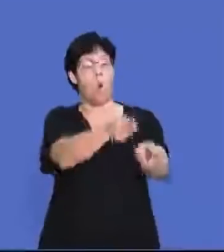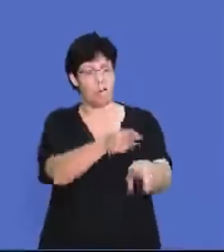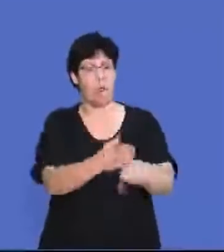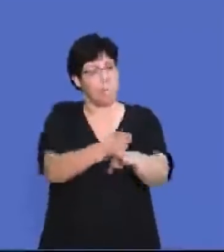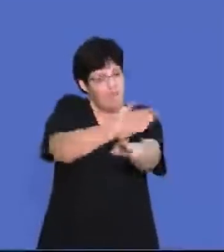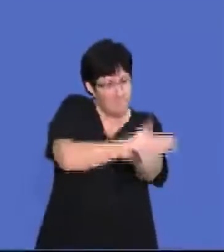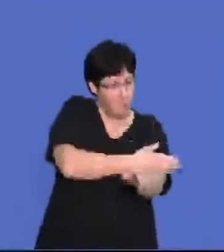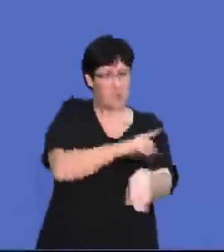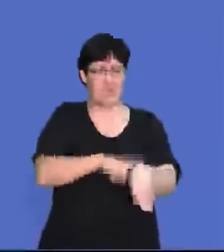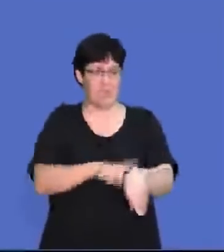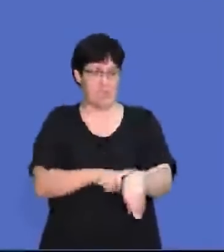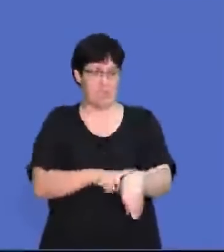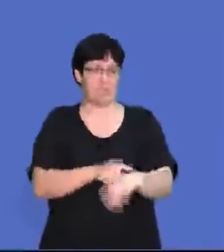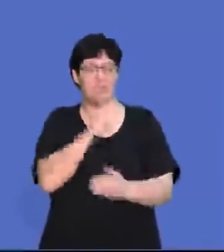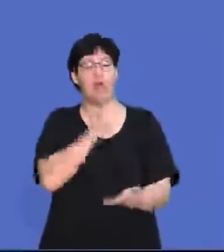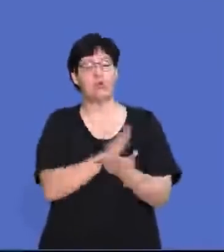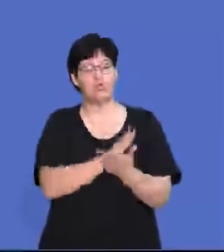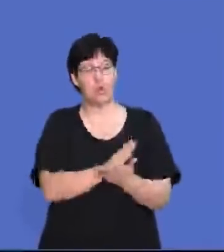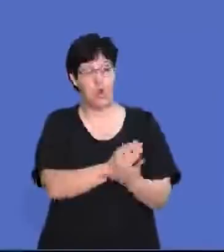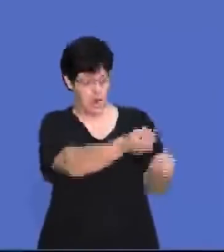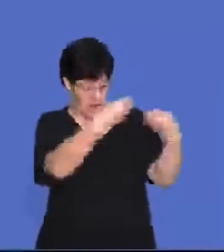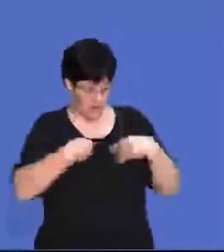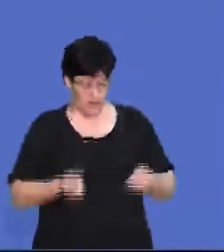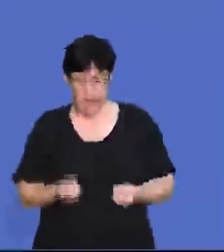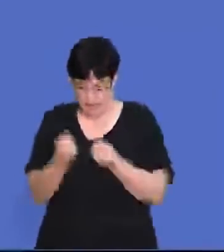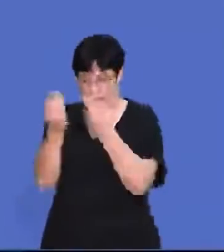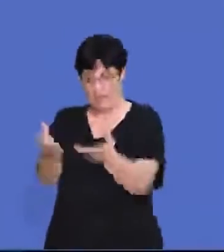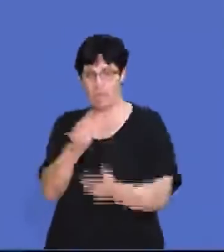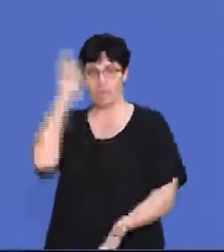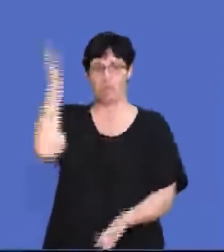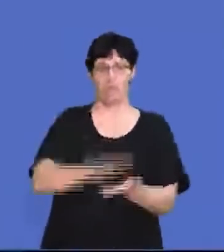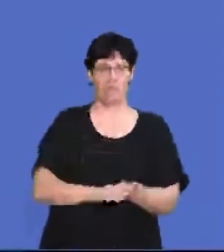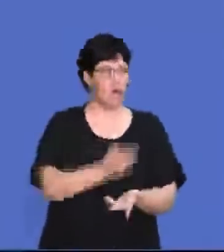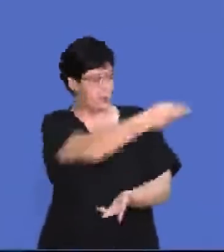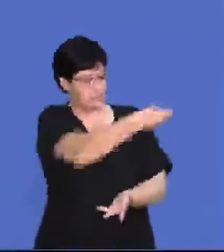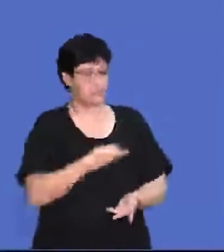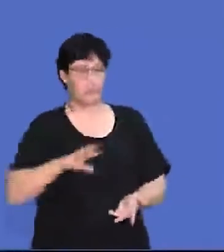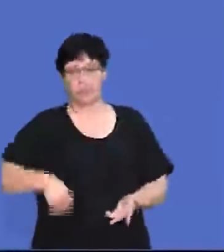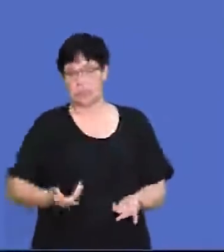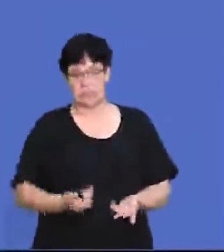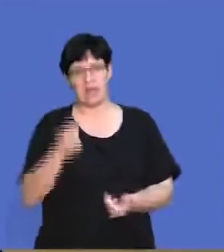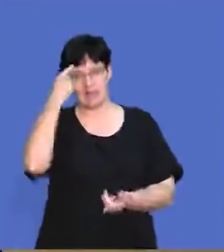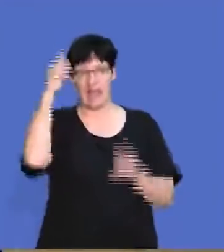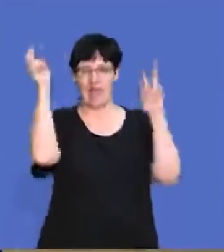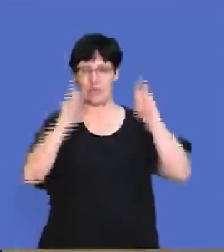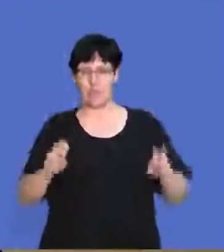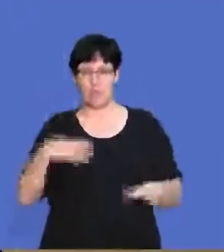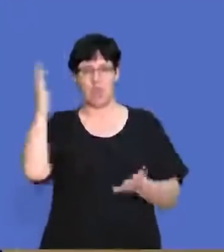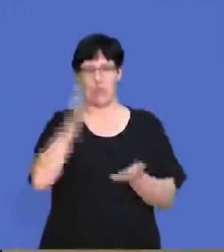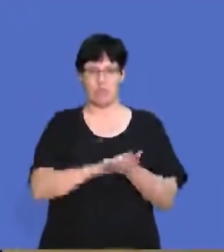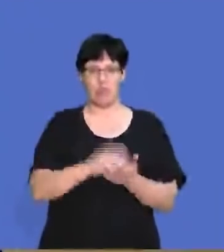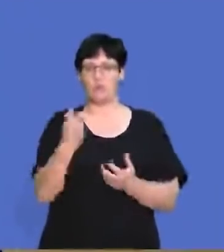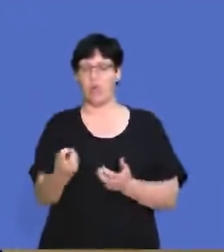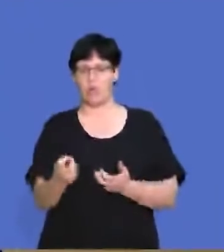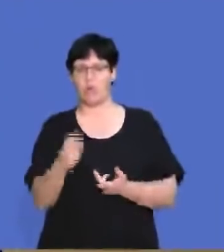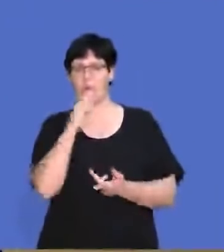We have to place orders timelously to make sure that goods are delivered on time, that we don't run out of goods. You just think of